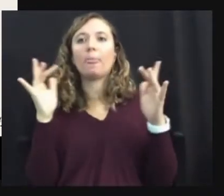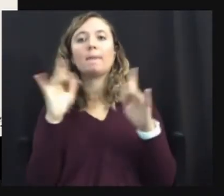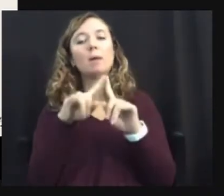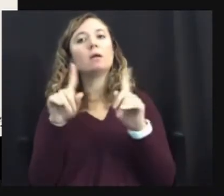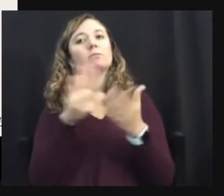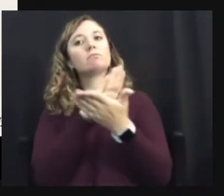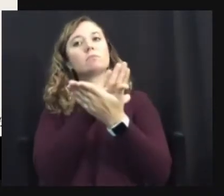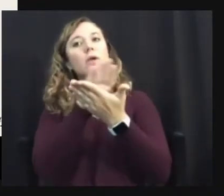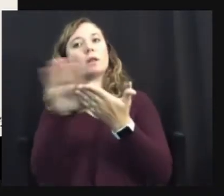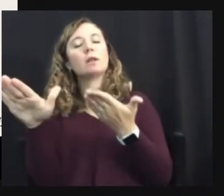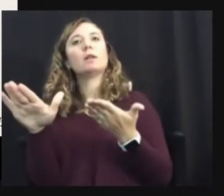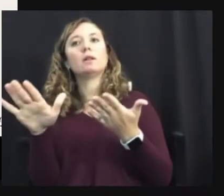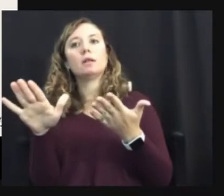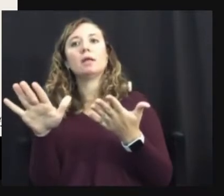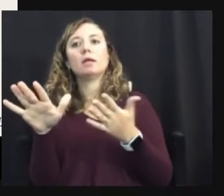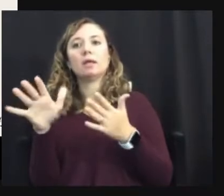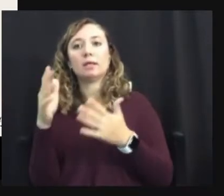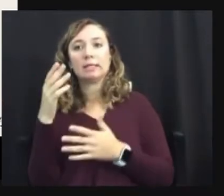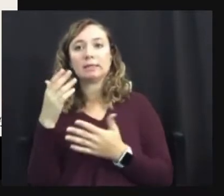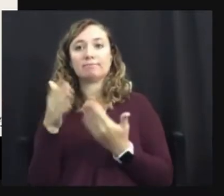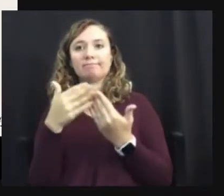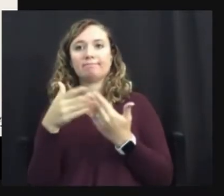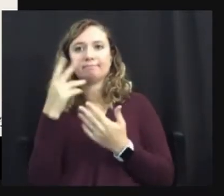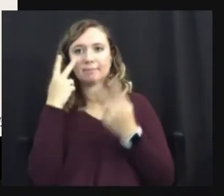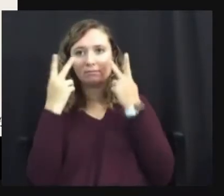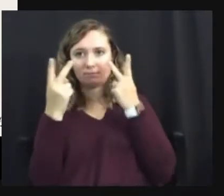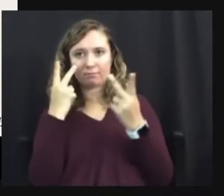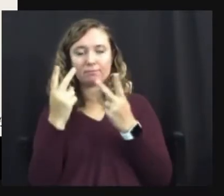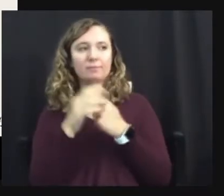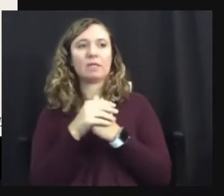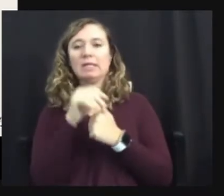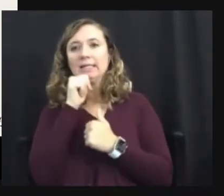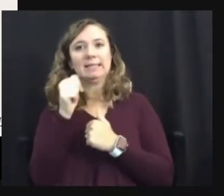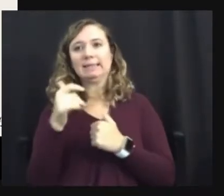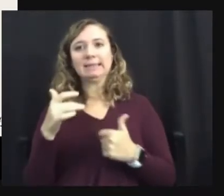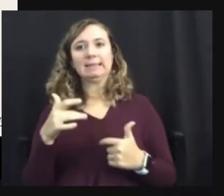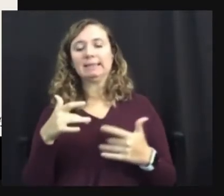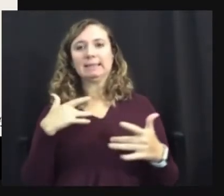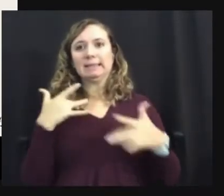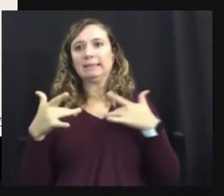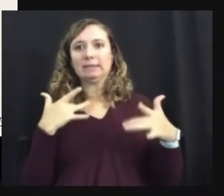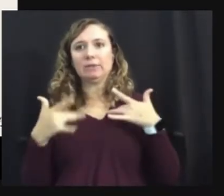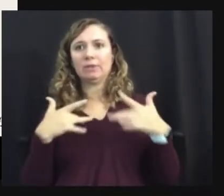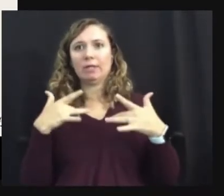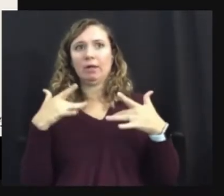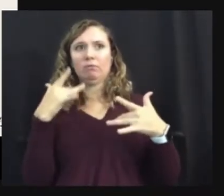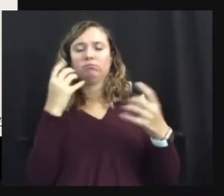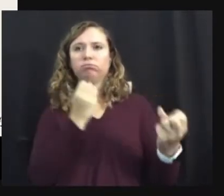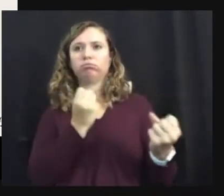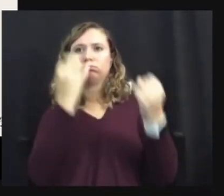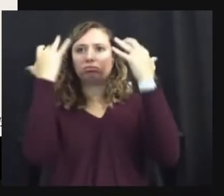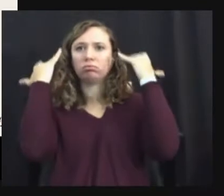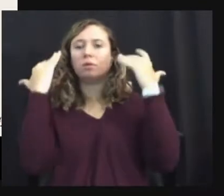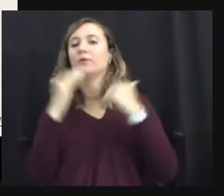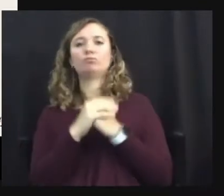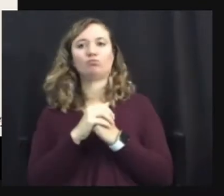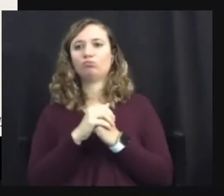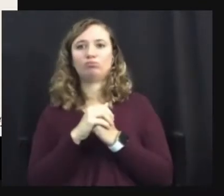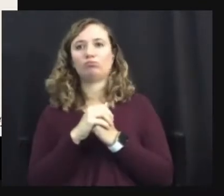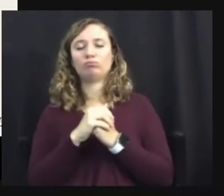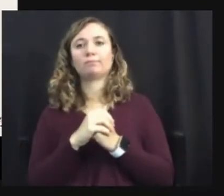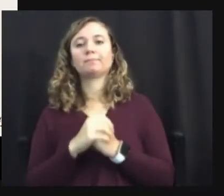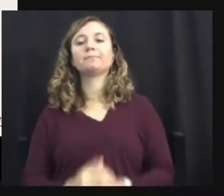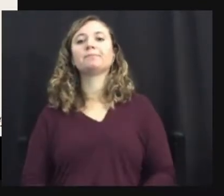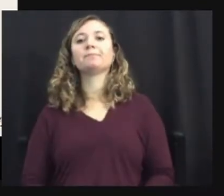I want to make sure that I am not sensory overloading anybody, particularly visually. Um, also I'm